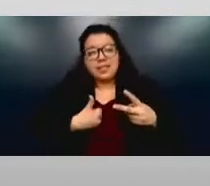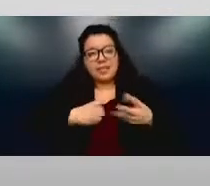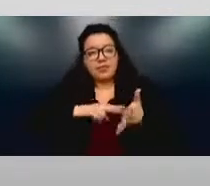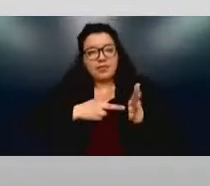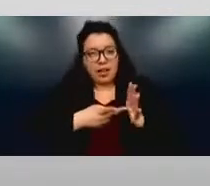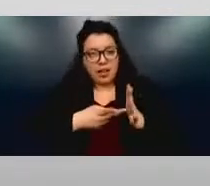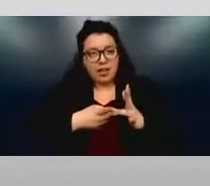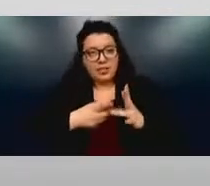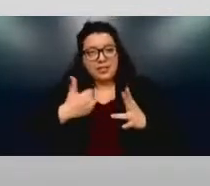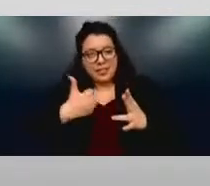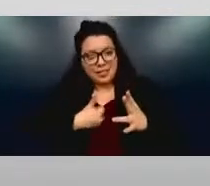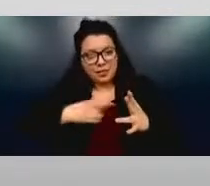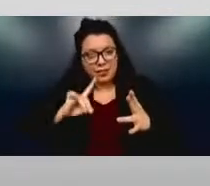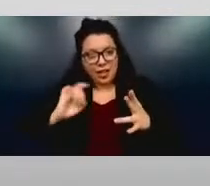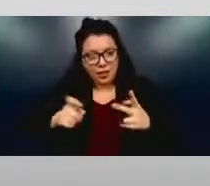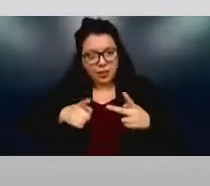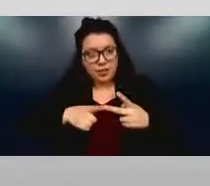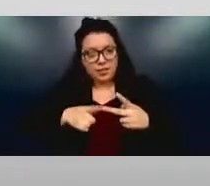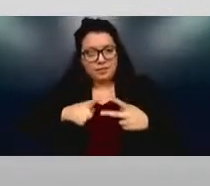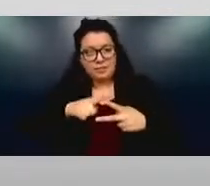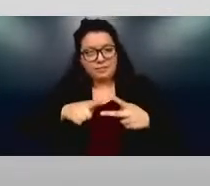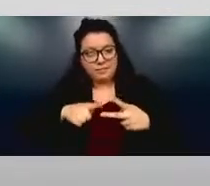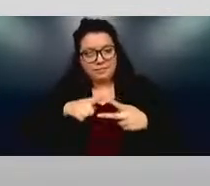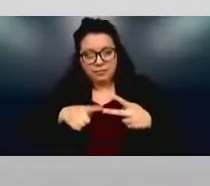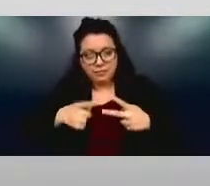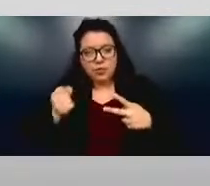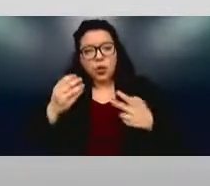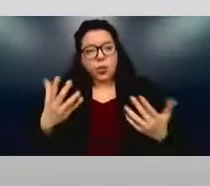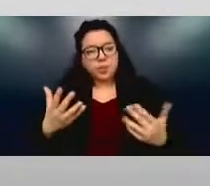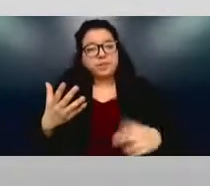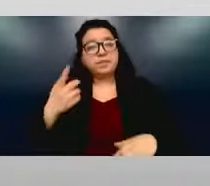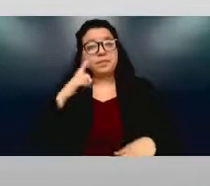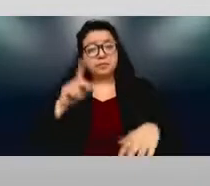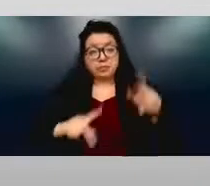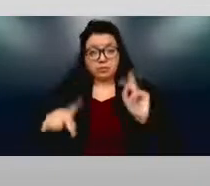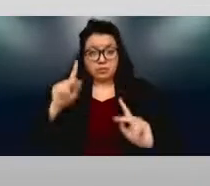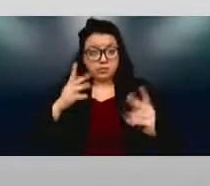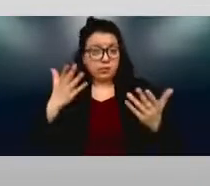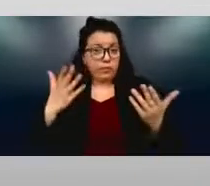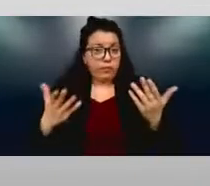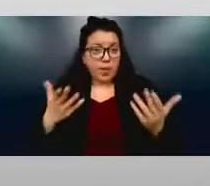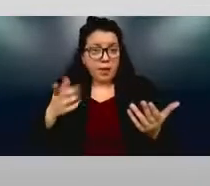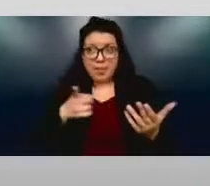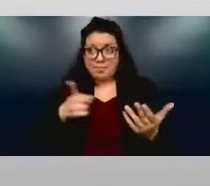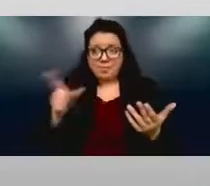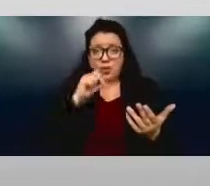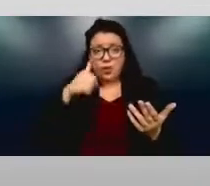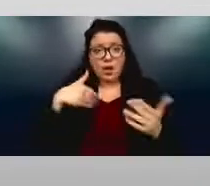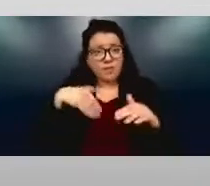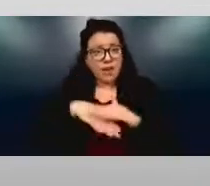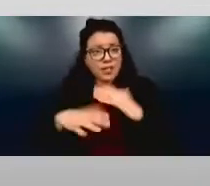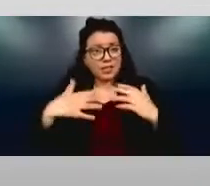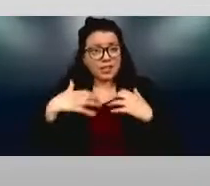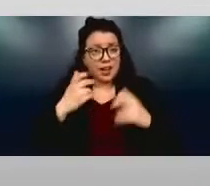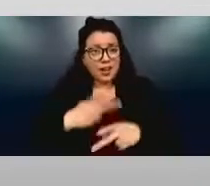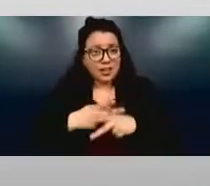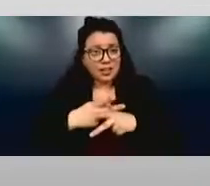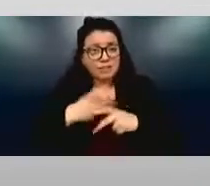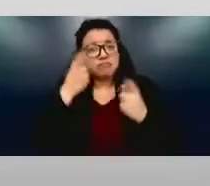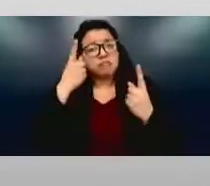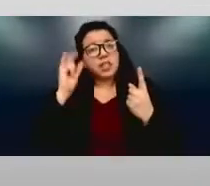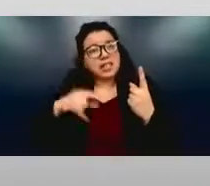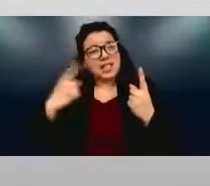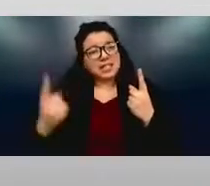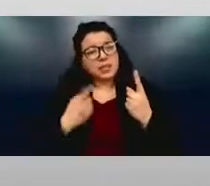-diagnosed disability. And so, for people that may not have access to healthcare, either, that's, that's also something to